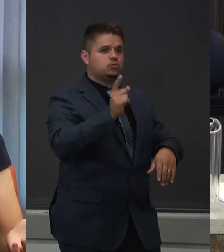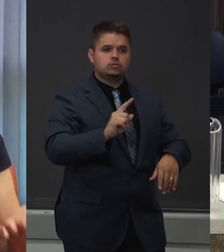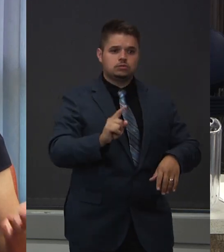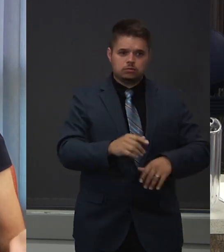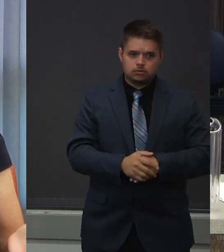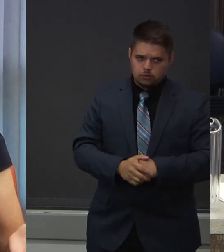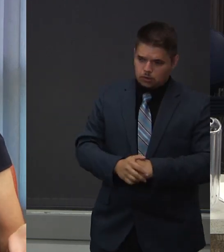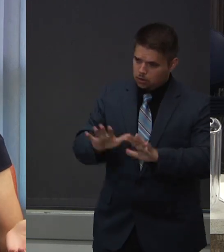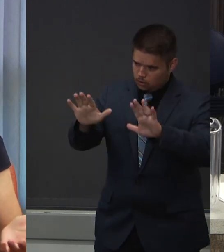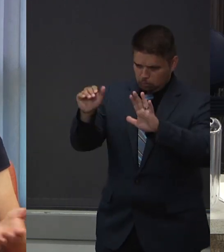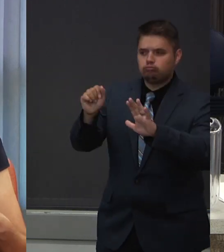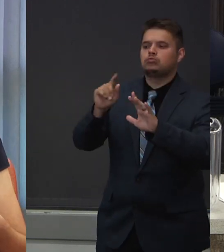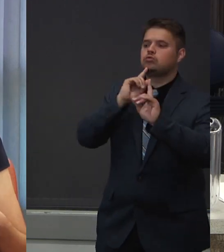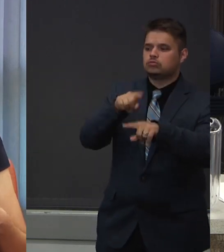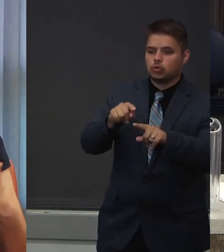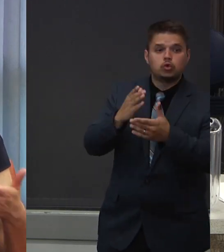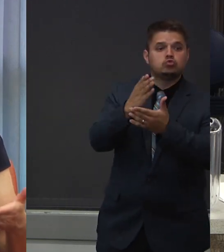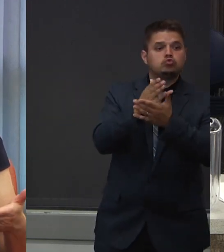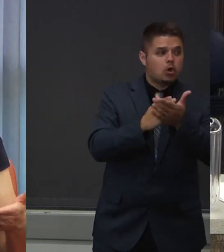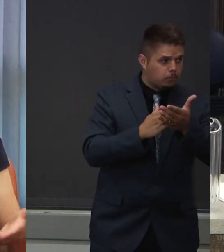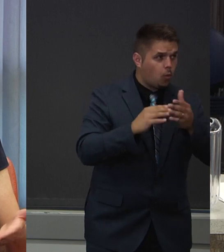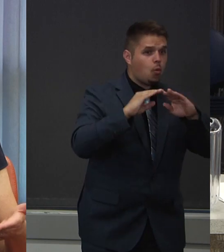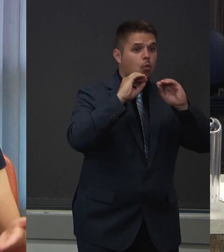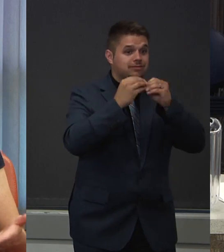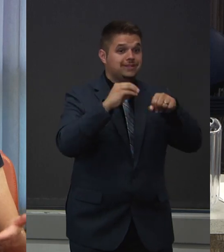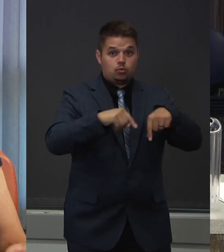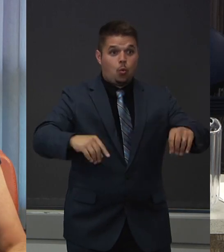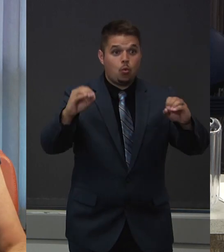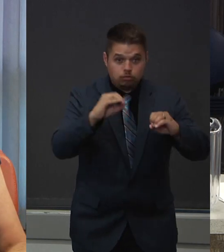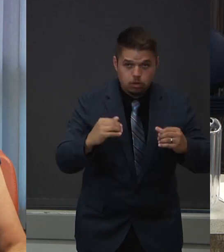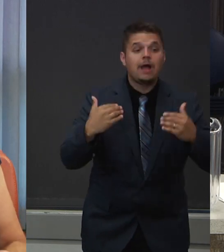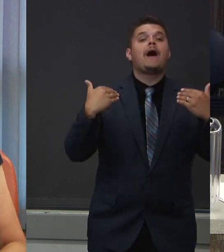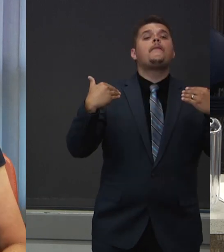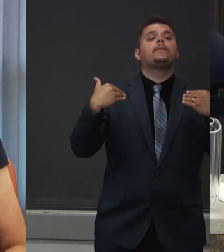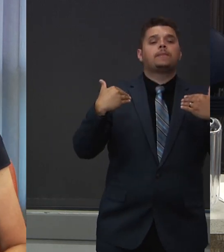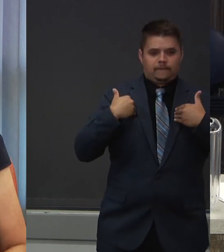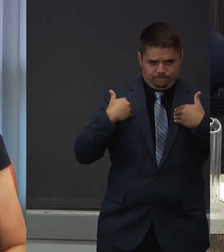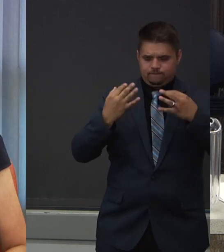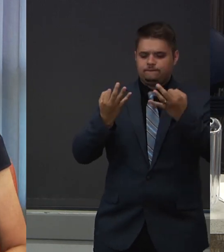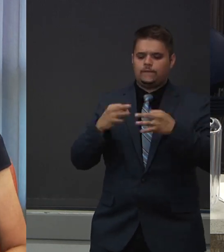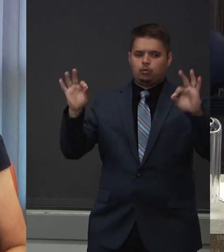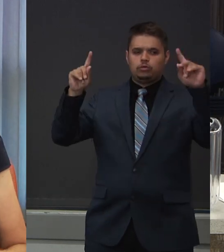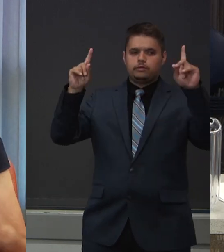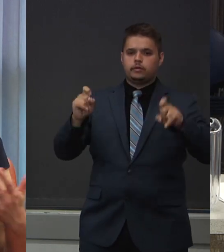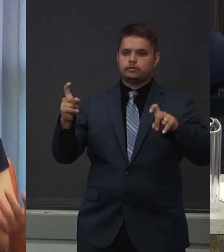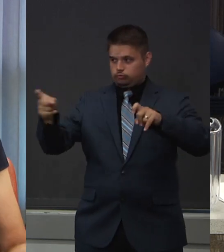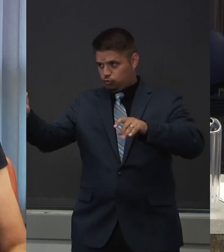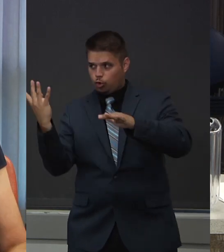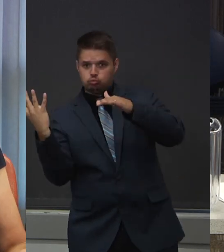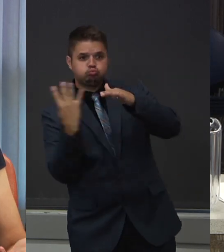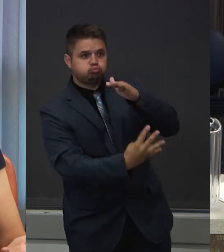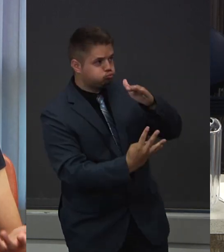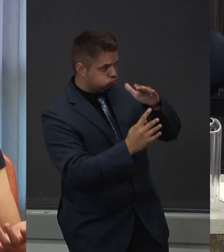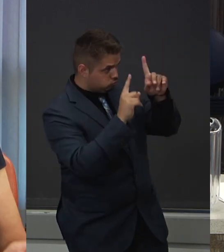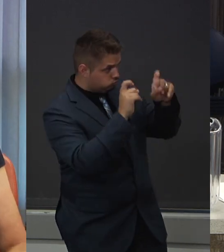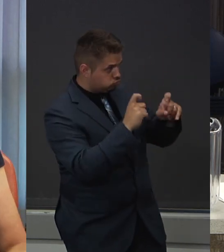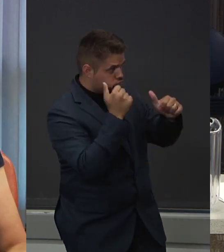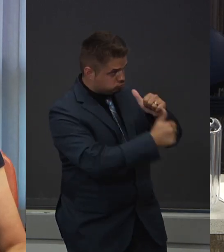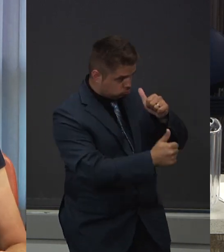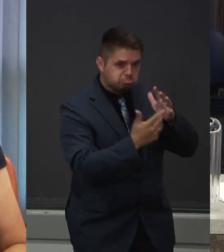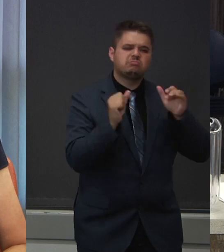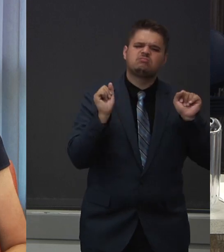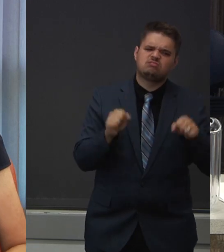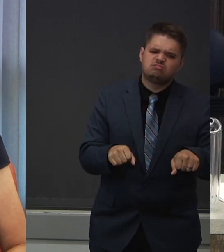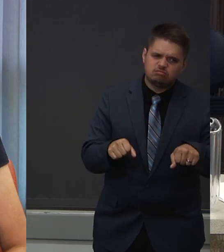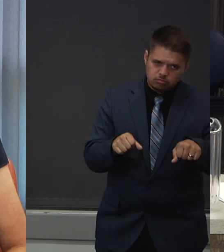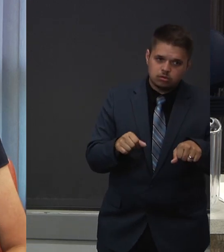Oregon that are holding free community testing events. They often advertise these on social media.